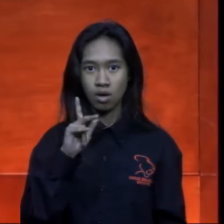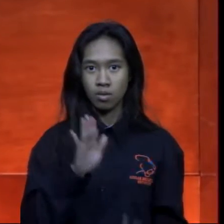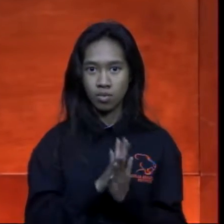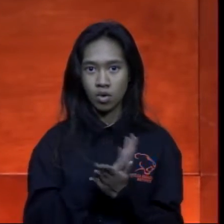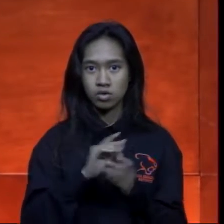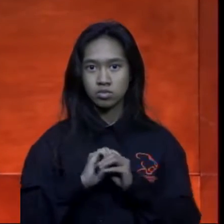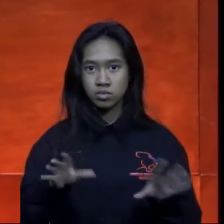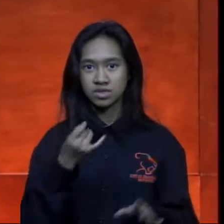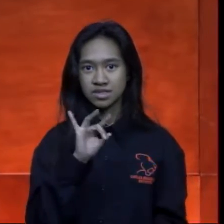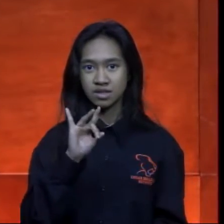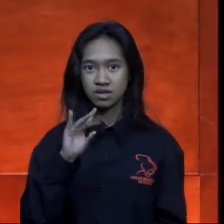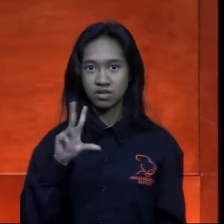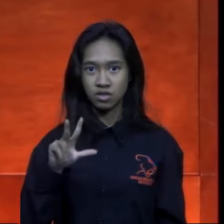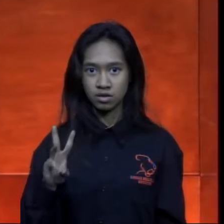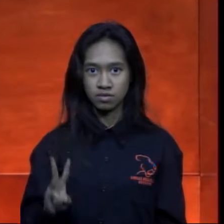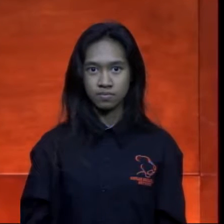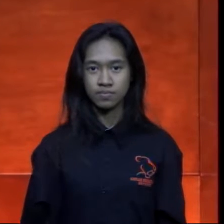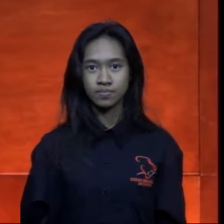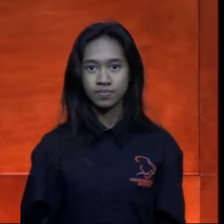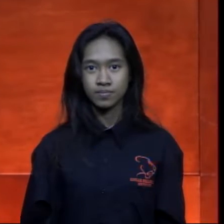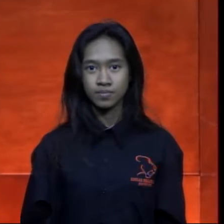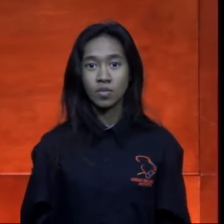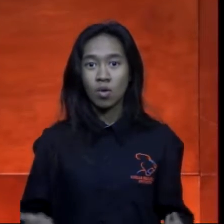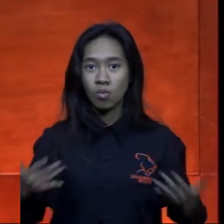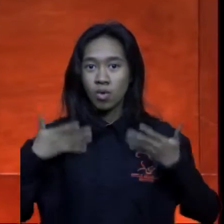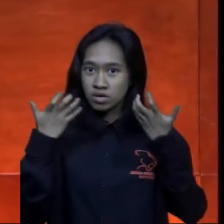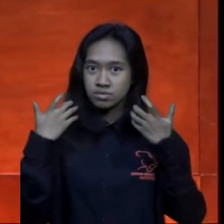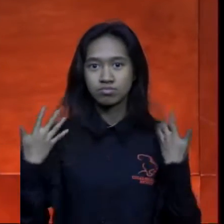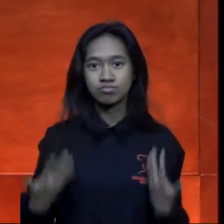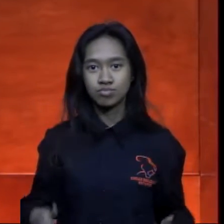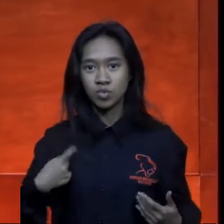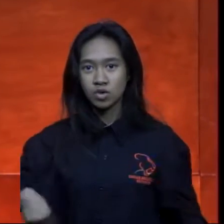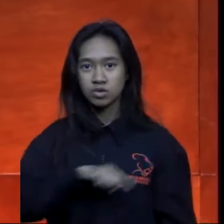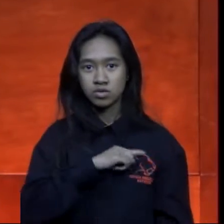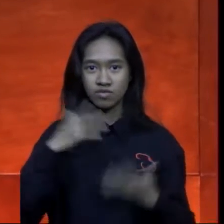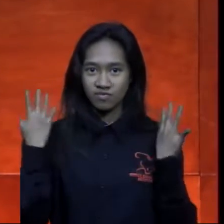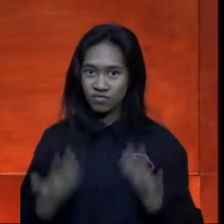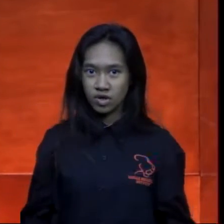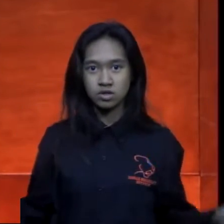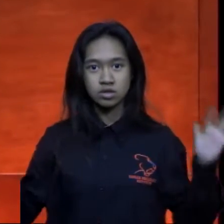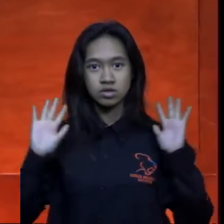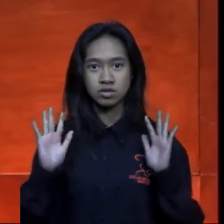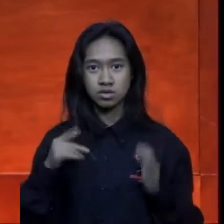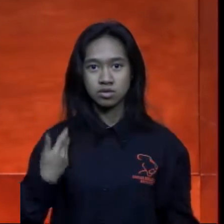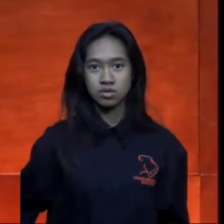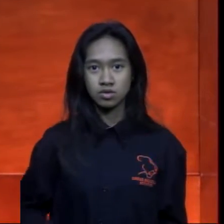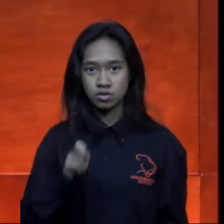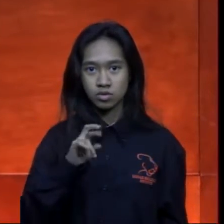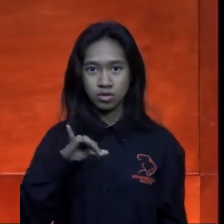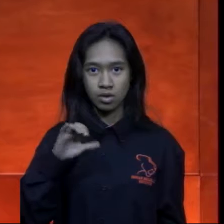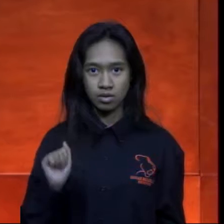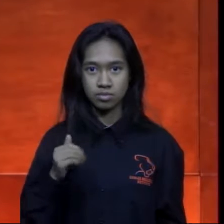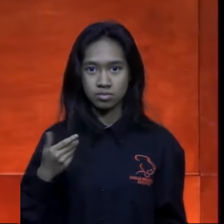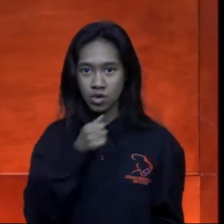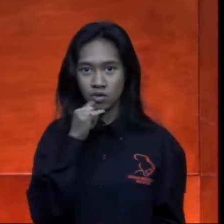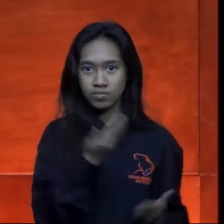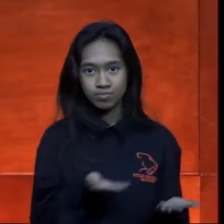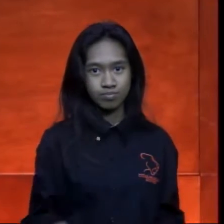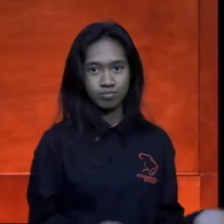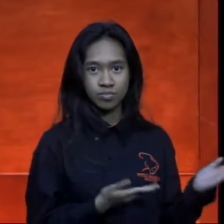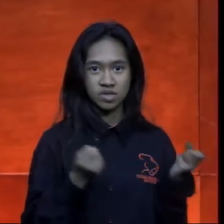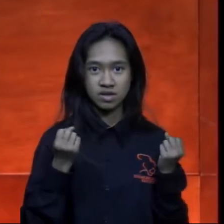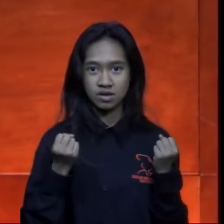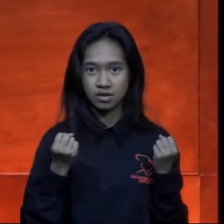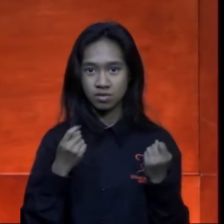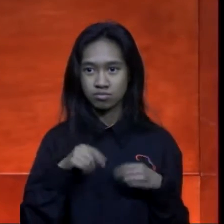1836 well with that cougars we are history i am t brown and audrey prineta is signing